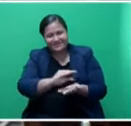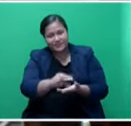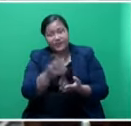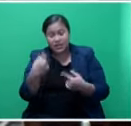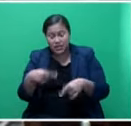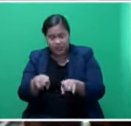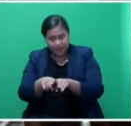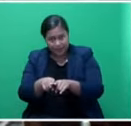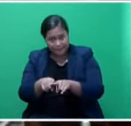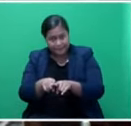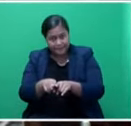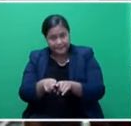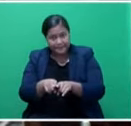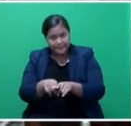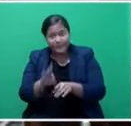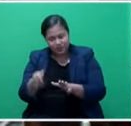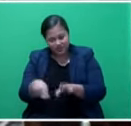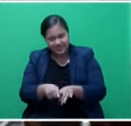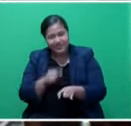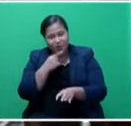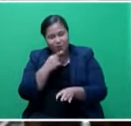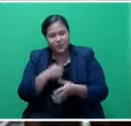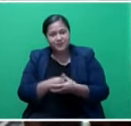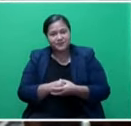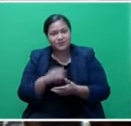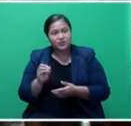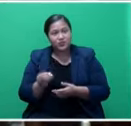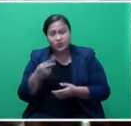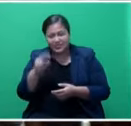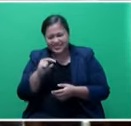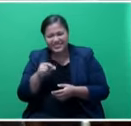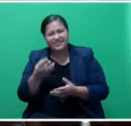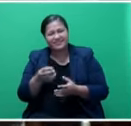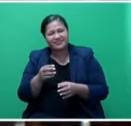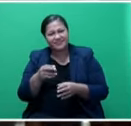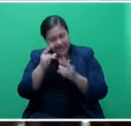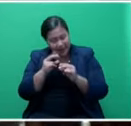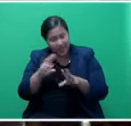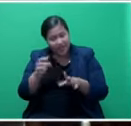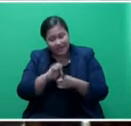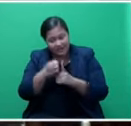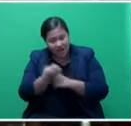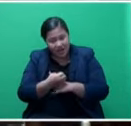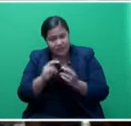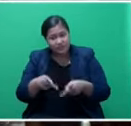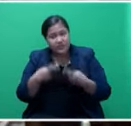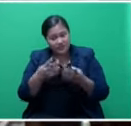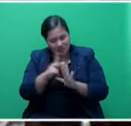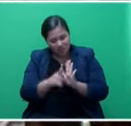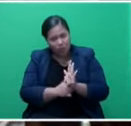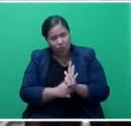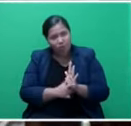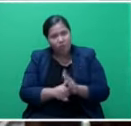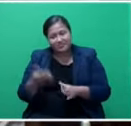these loans, Mr. Speaker. So you need the enabling environment within the law, enabling provision within the law for FRCS